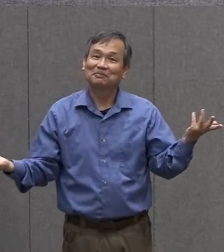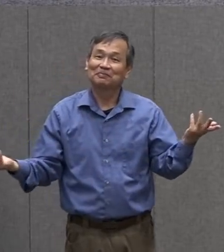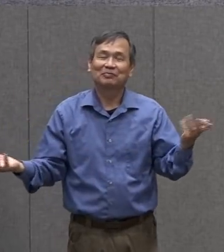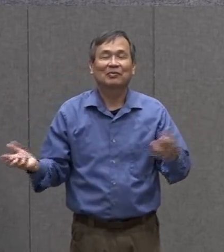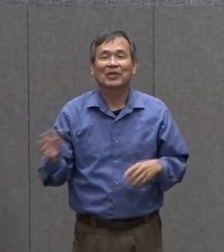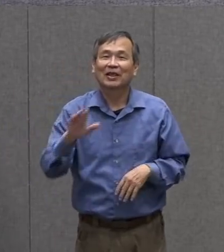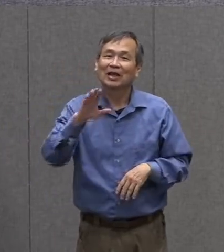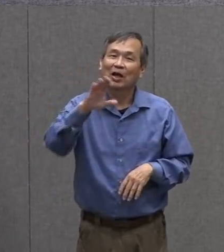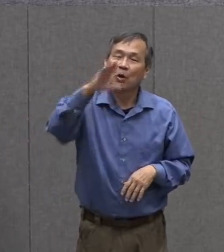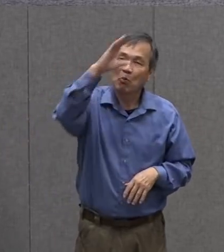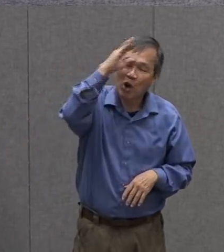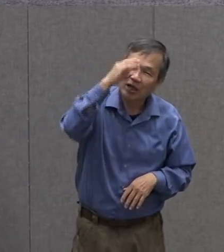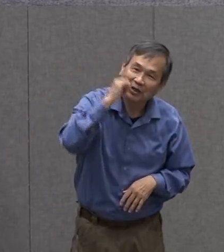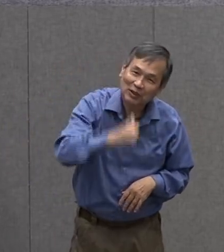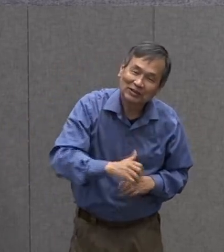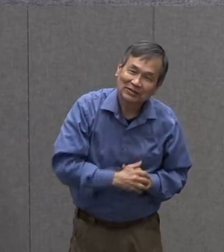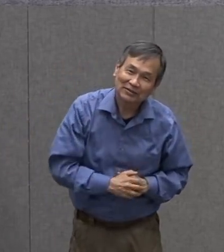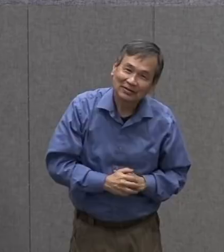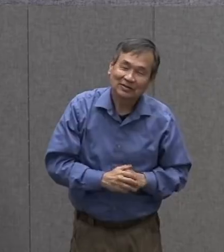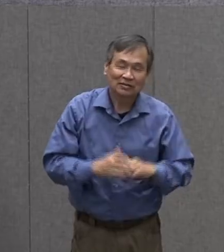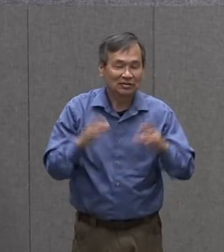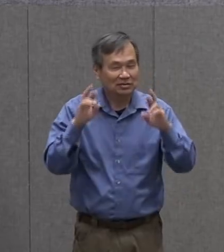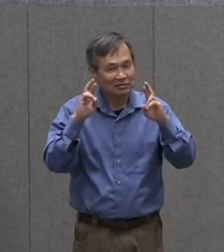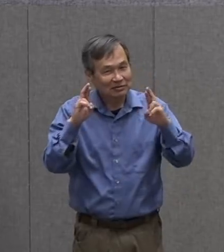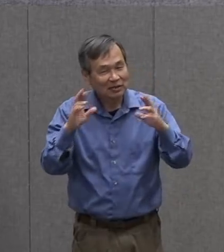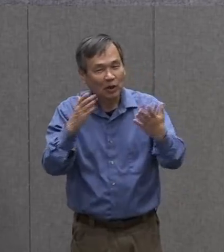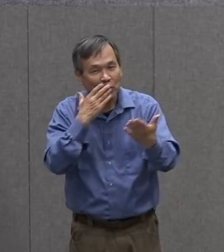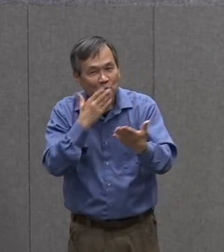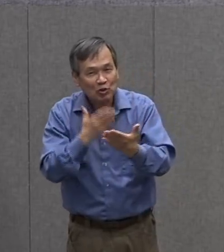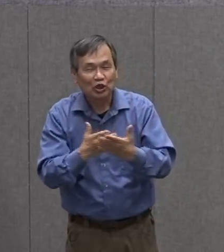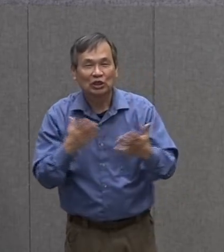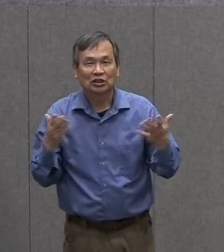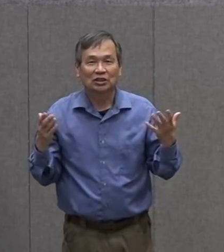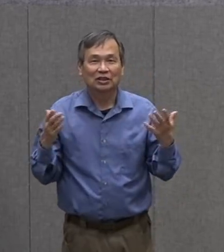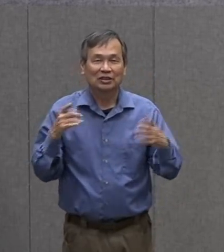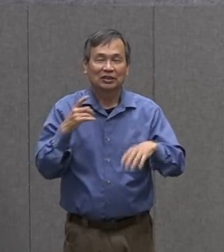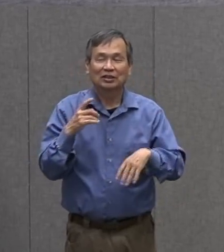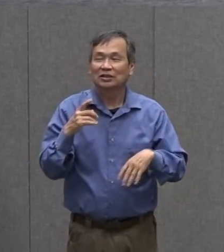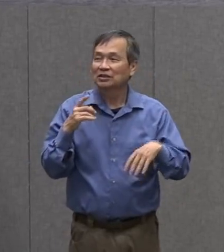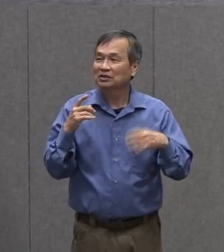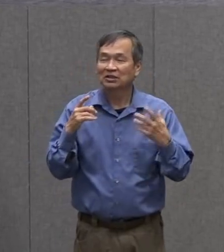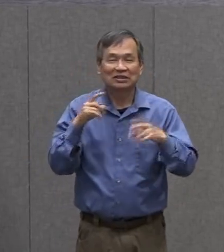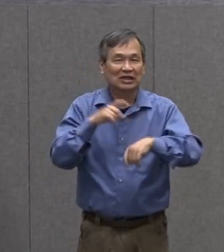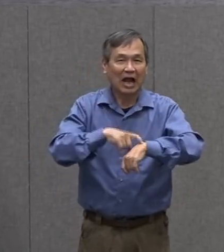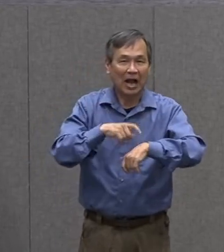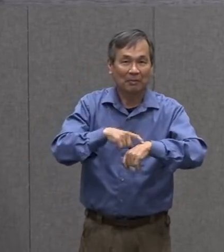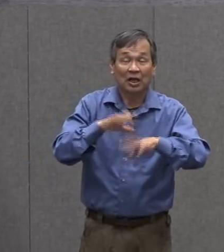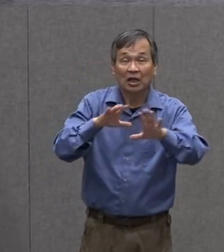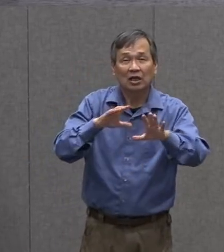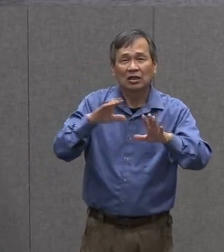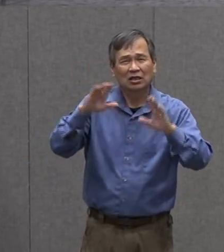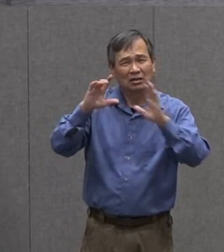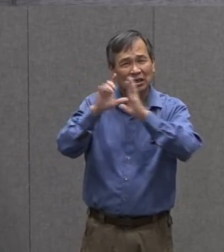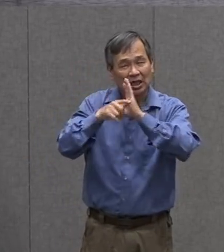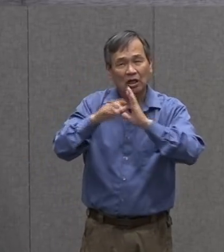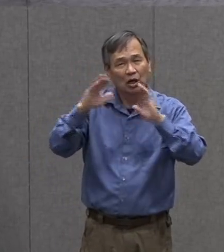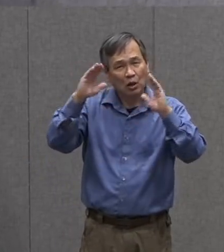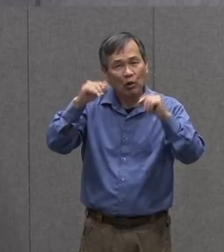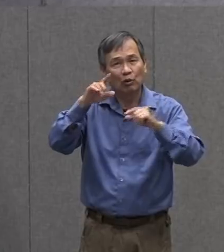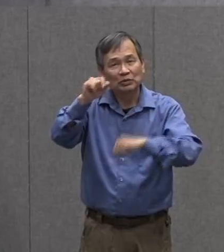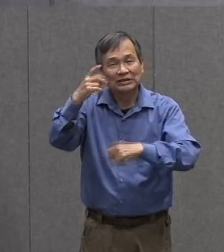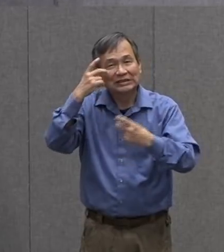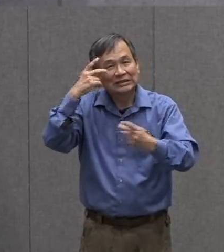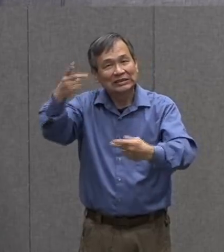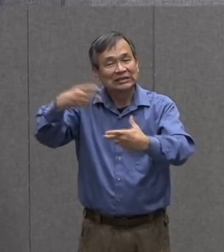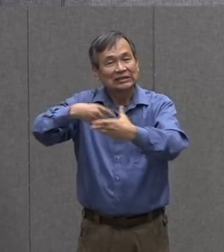Boys and girls, I hope you have an opportunity to look outside in your environment to